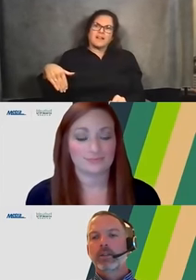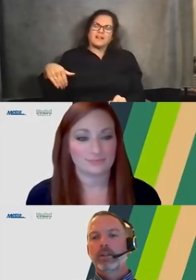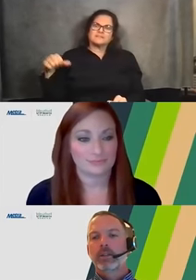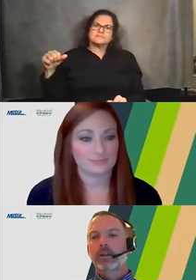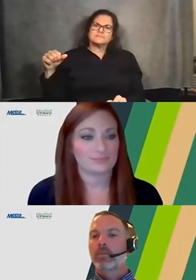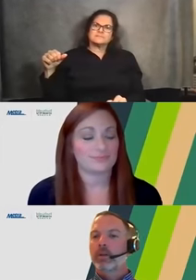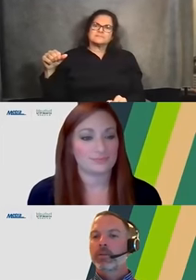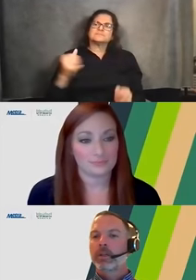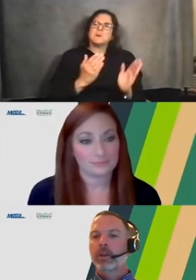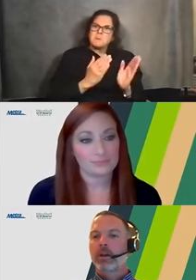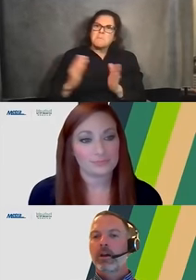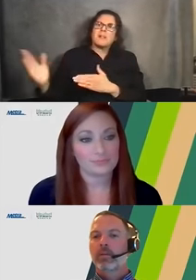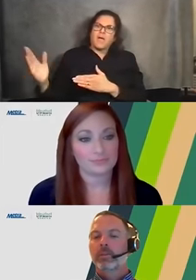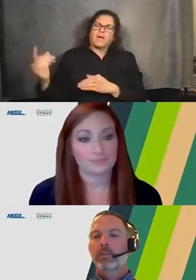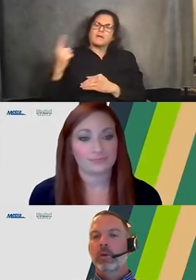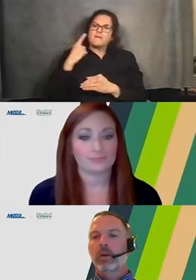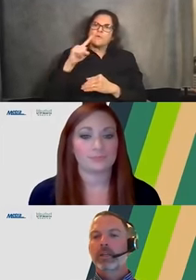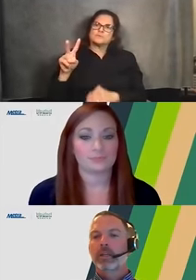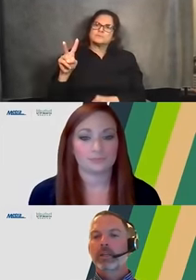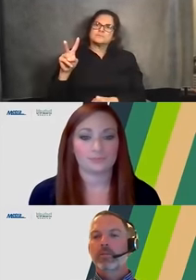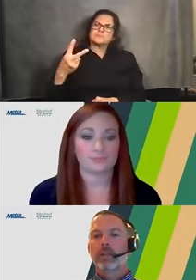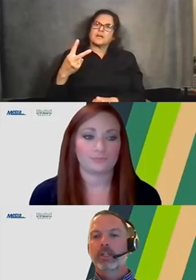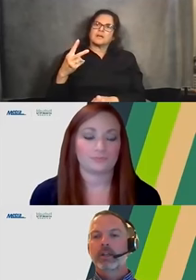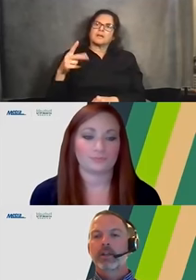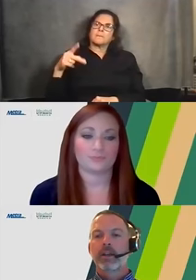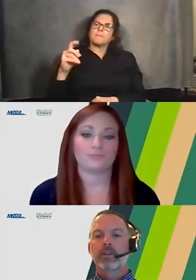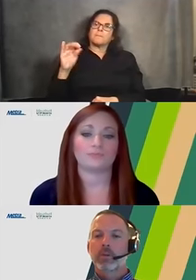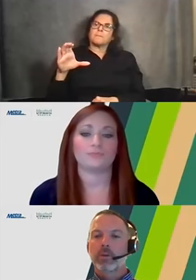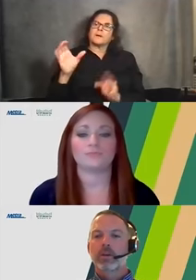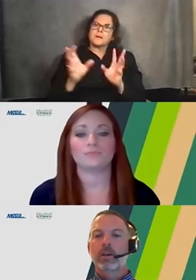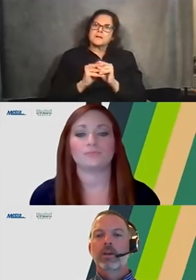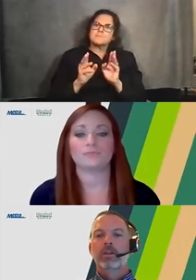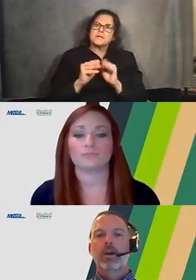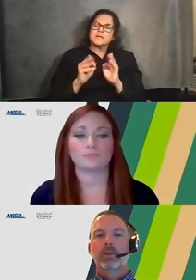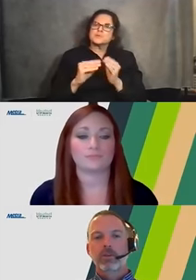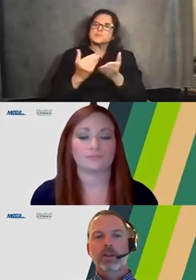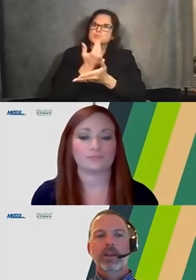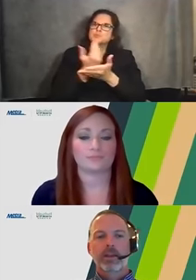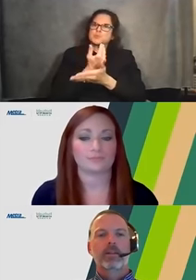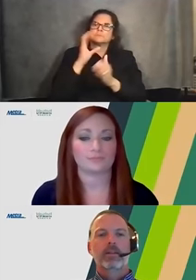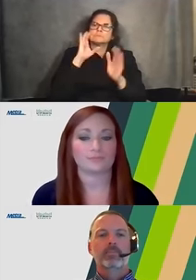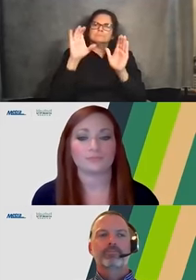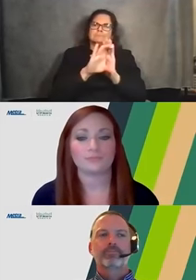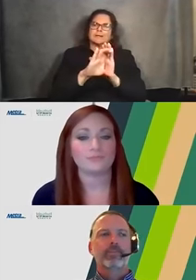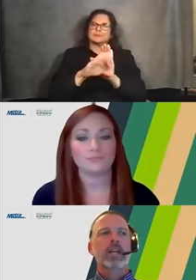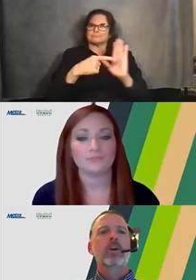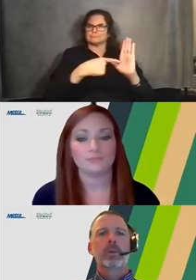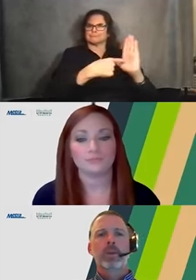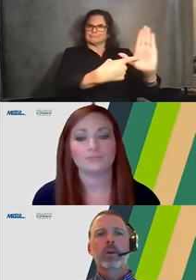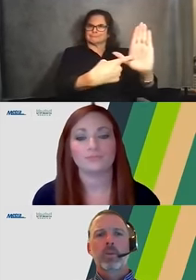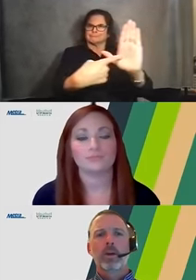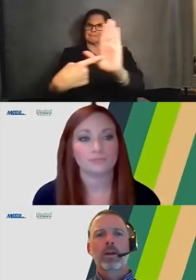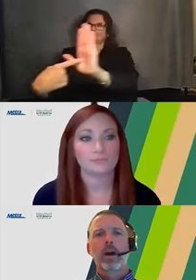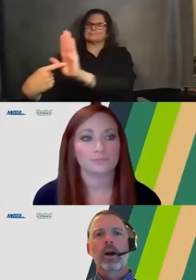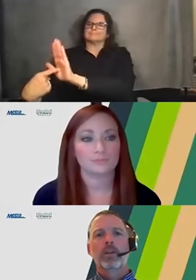bring to the second public meeting. Um, some more updated information and visuals to help communicate and help